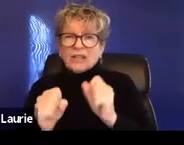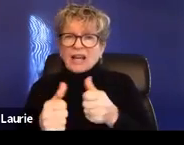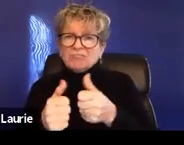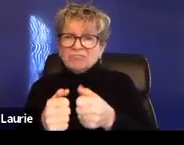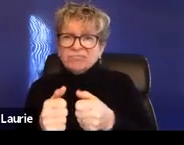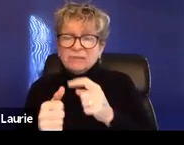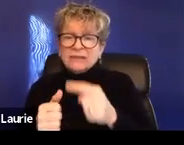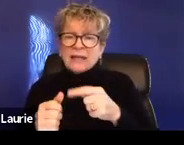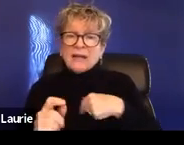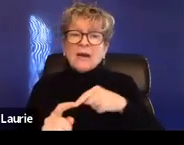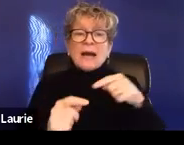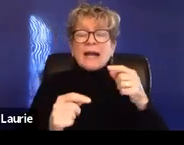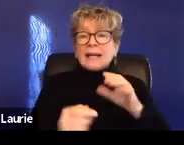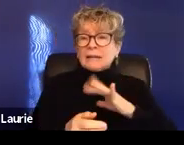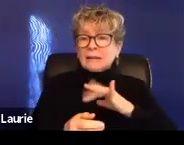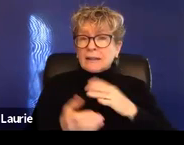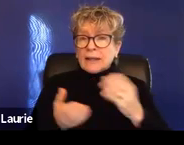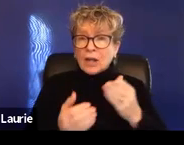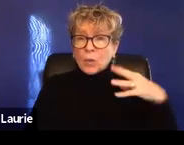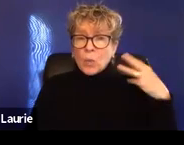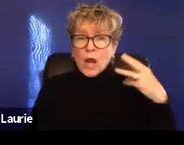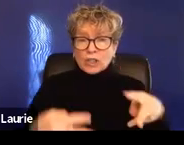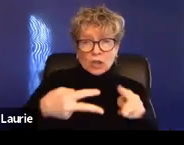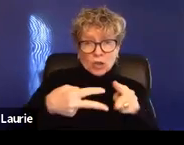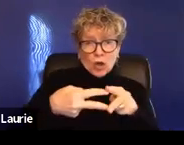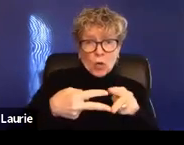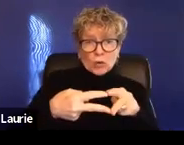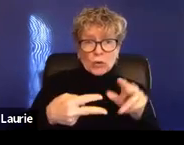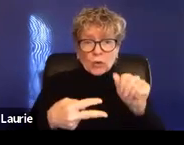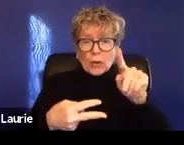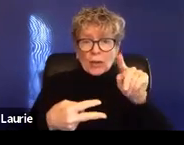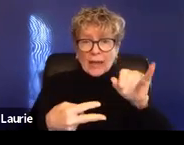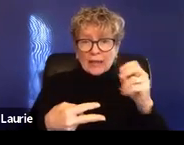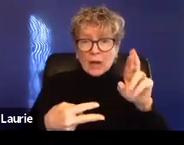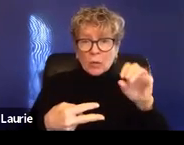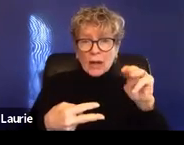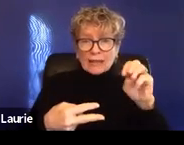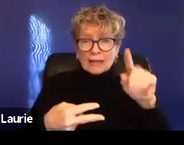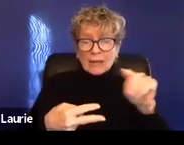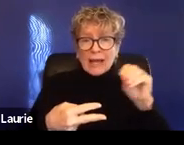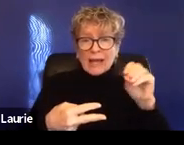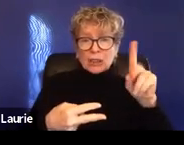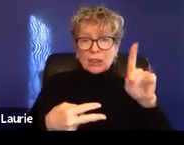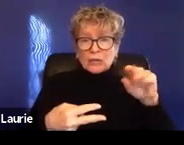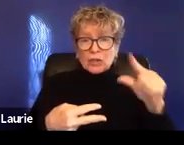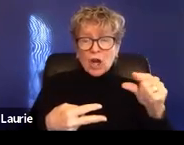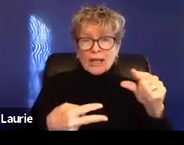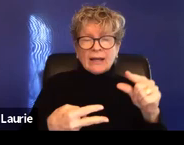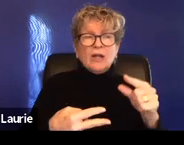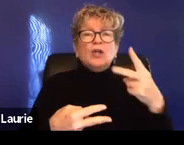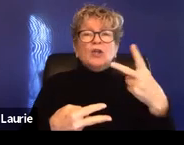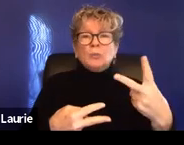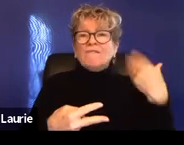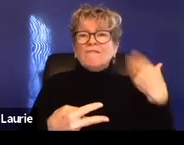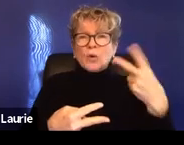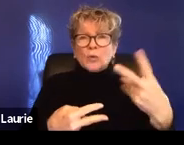anti-erastment and the stalking petition have now been combined into one form as of, I think a year ago, two year and a